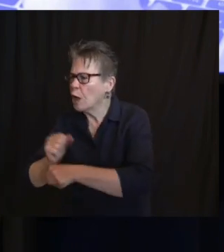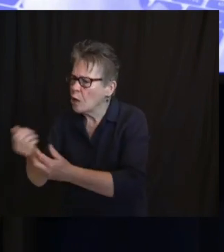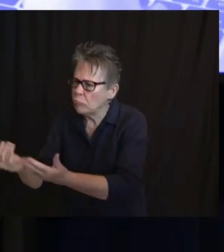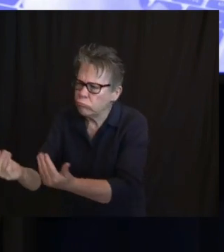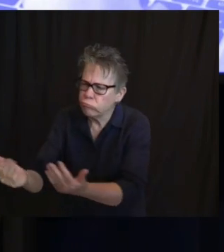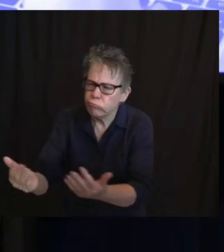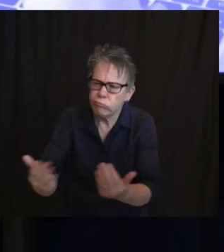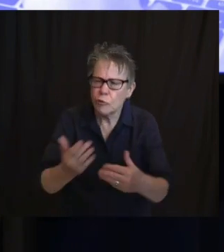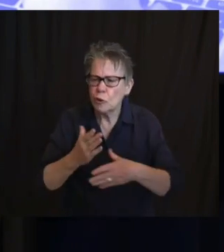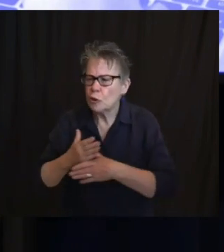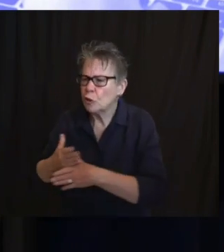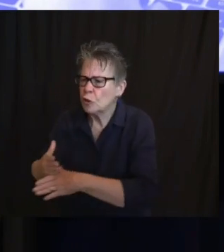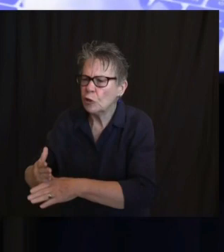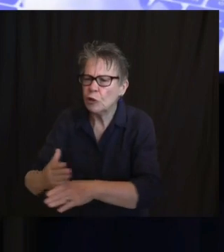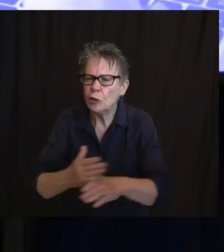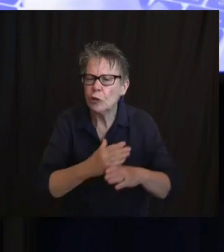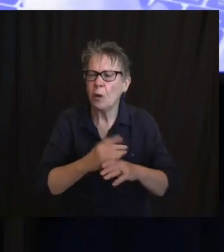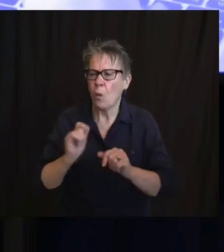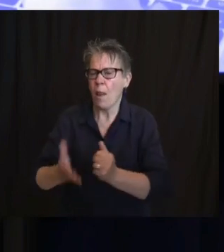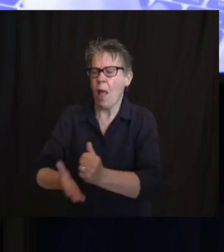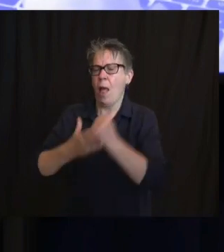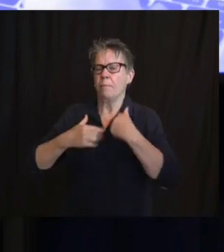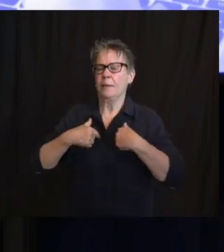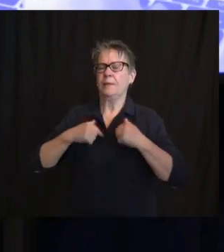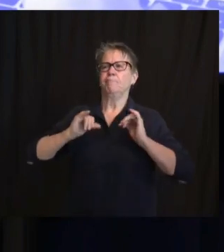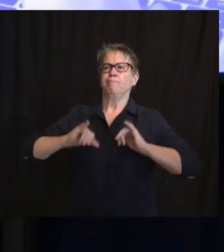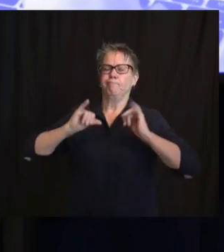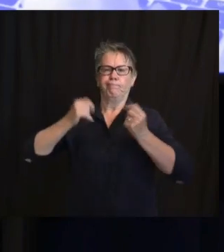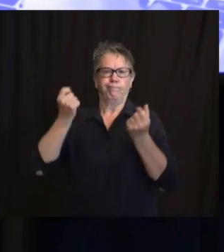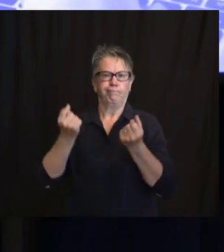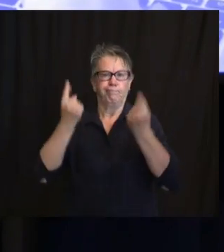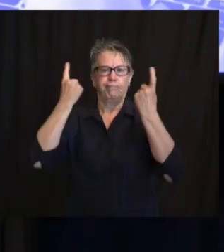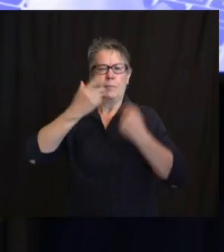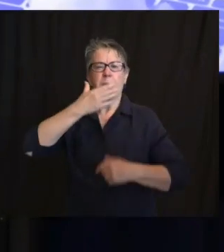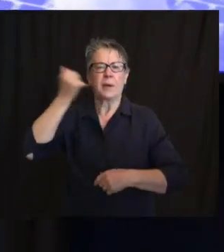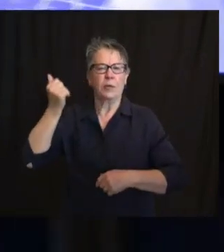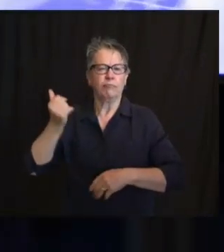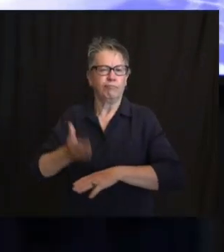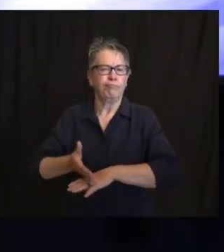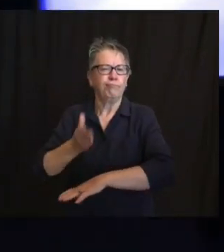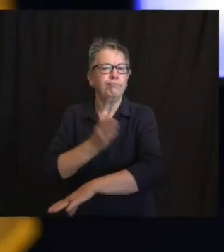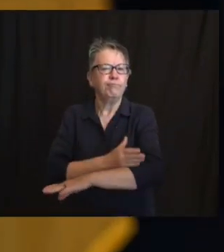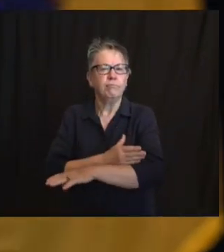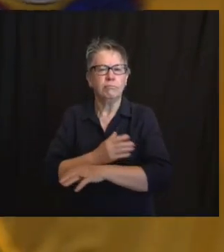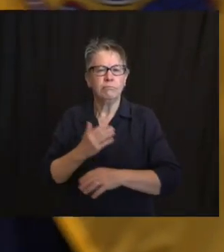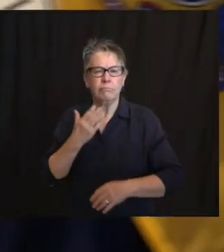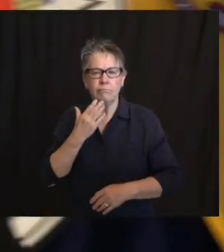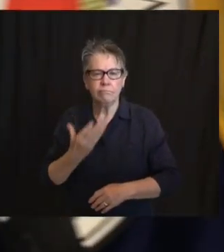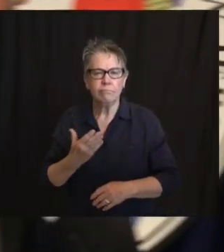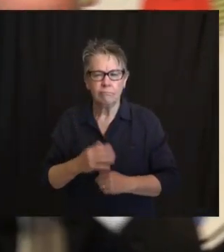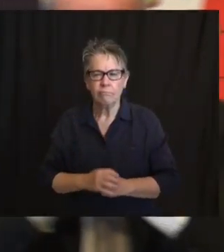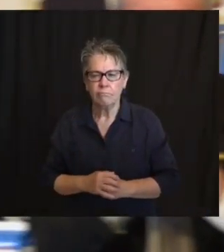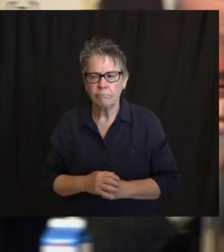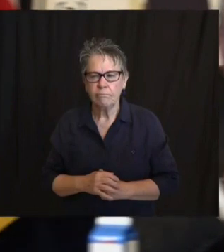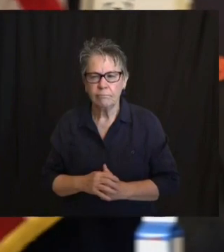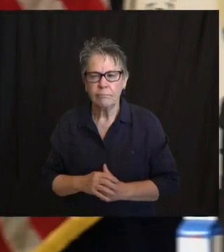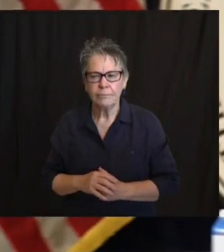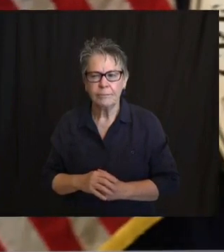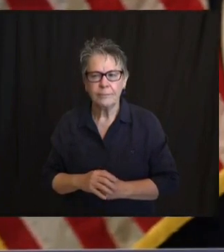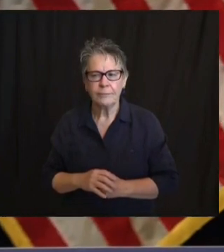for it. Thank you, Governor. Thank you, Pat, and thanks for your, I know you didn't get much sleep this weekend, and thank you for everything.